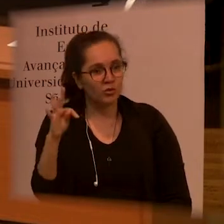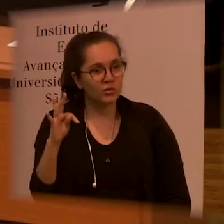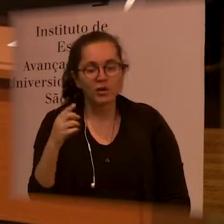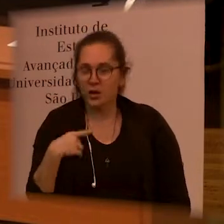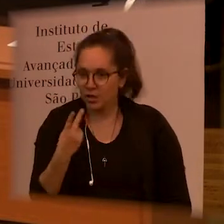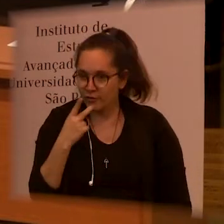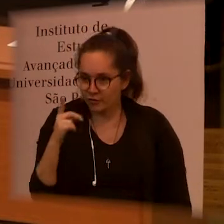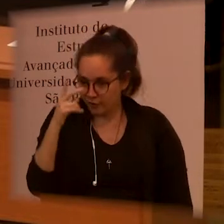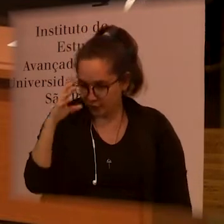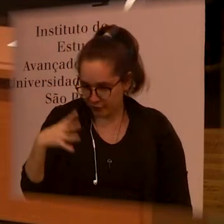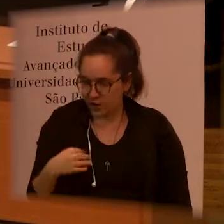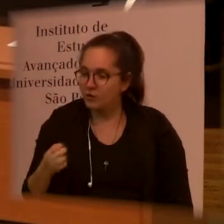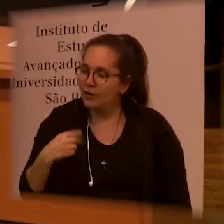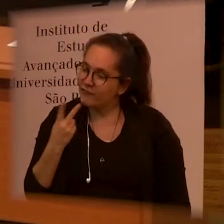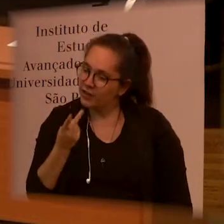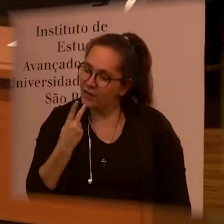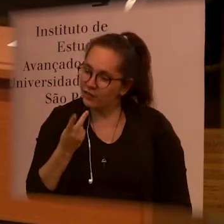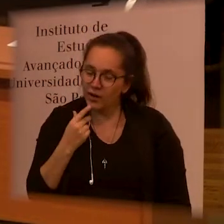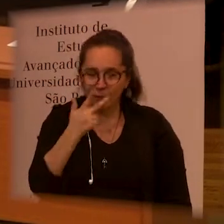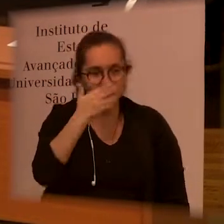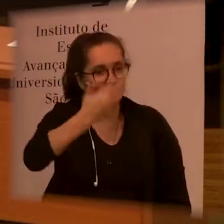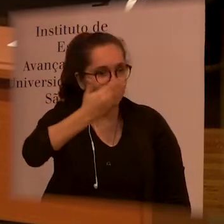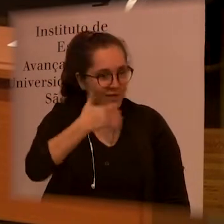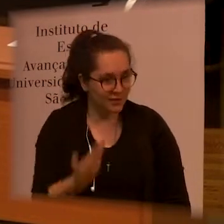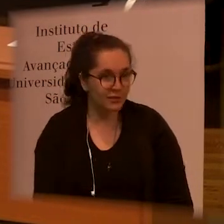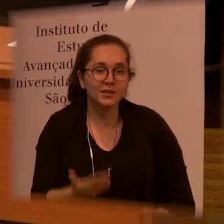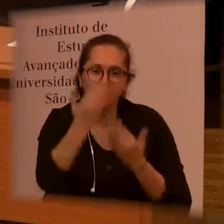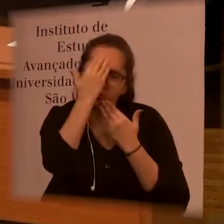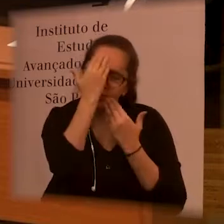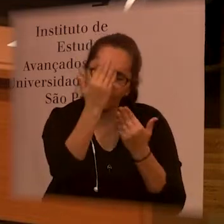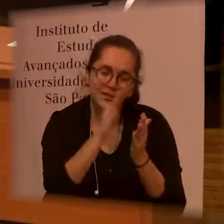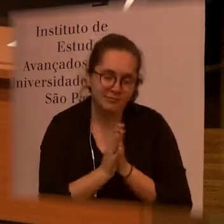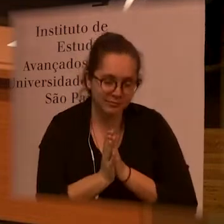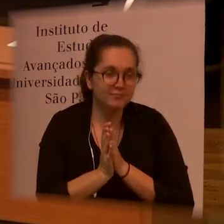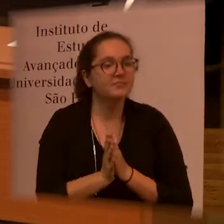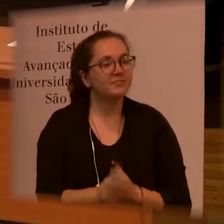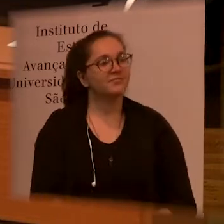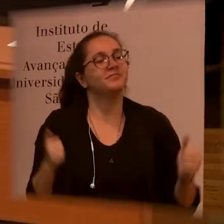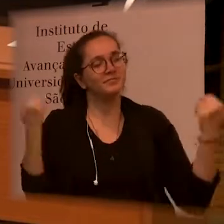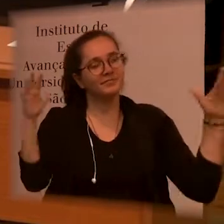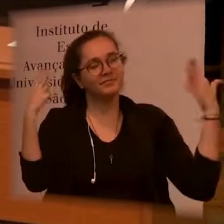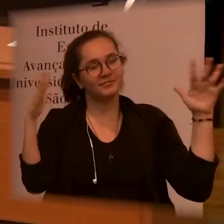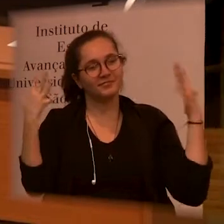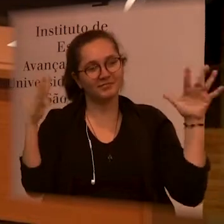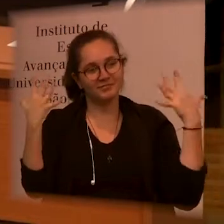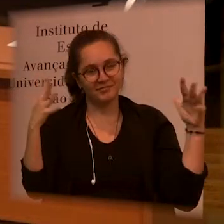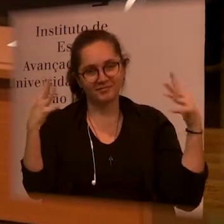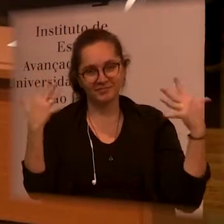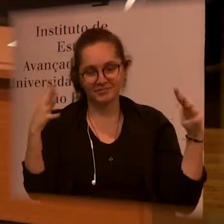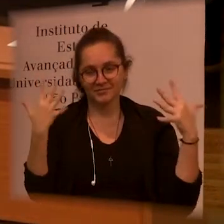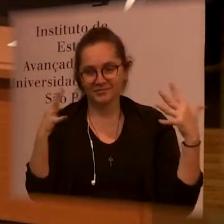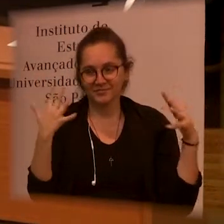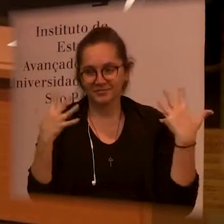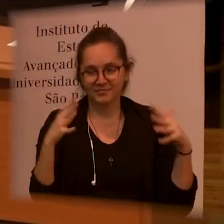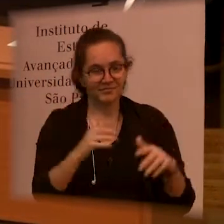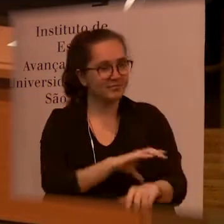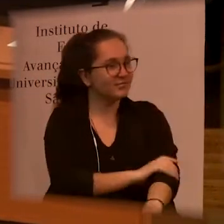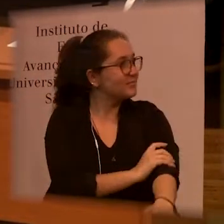my children see don't look at me I am invisible like a ghost so thank you very much for looking at me here